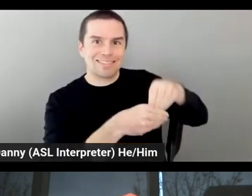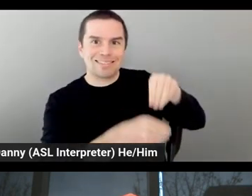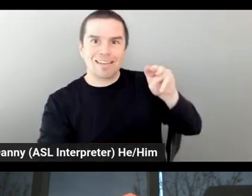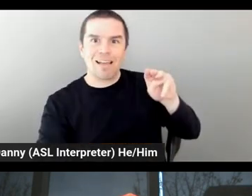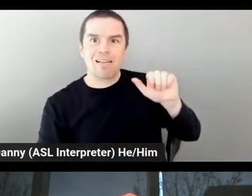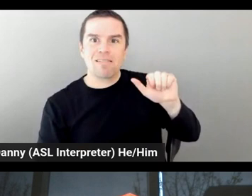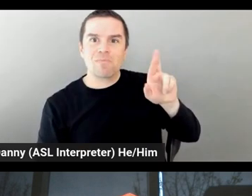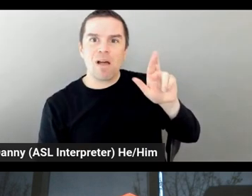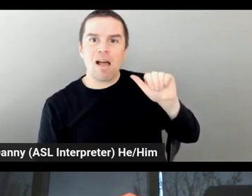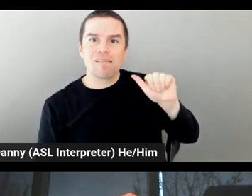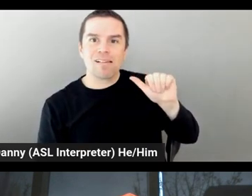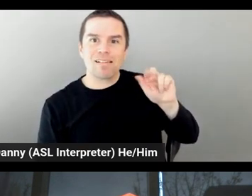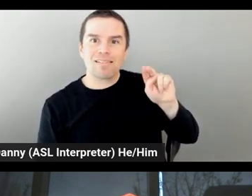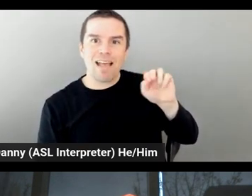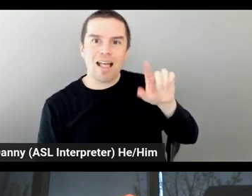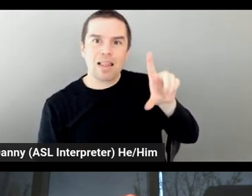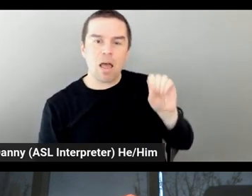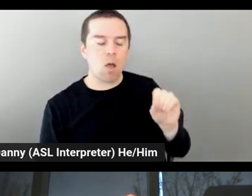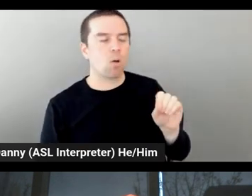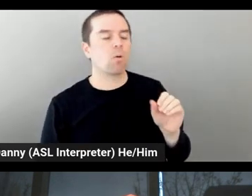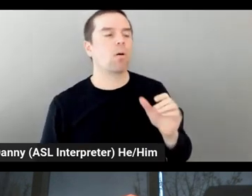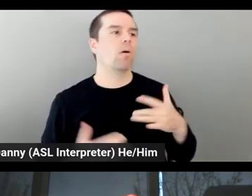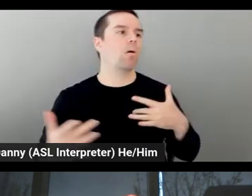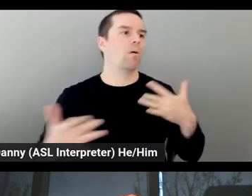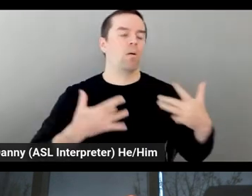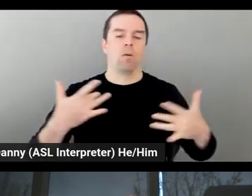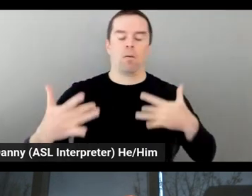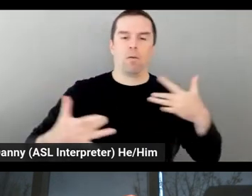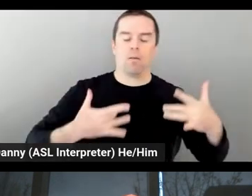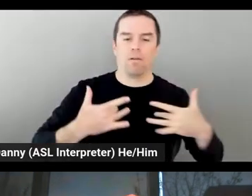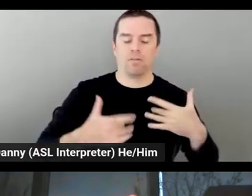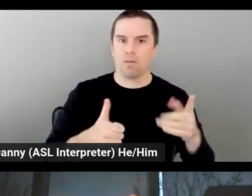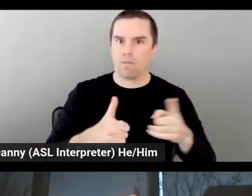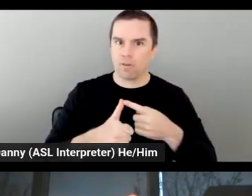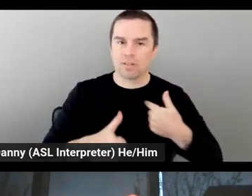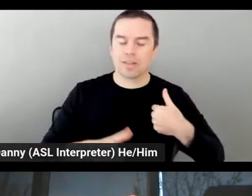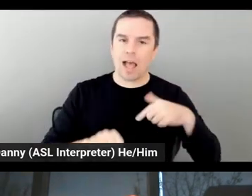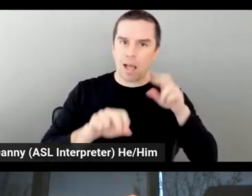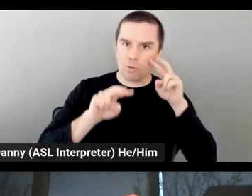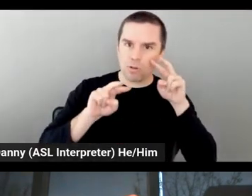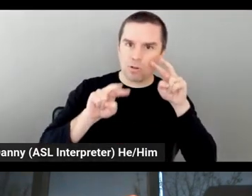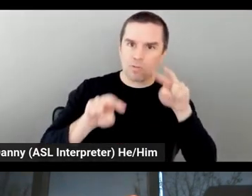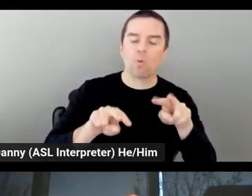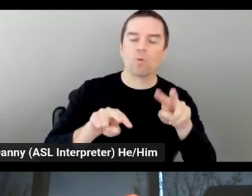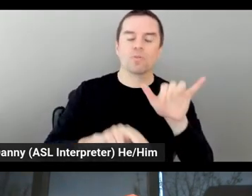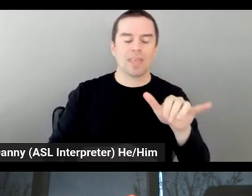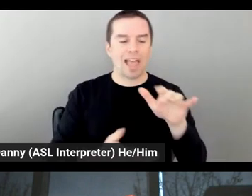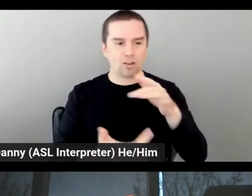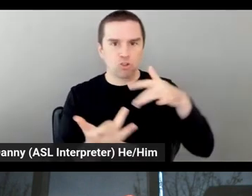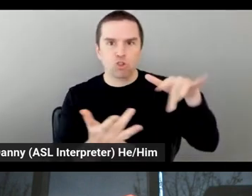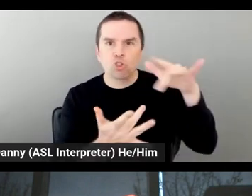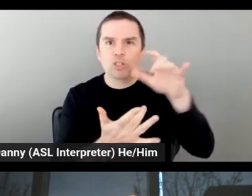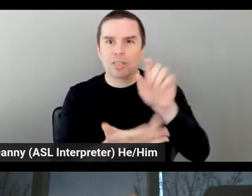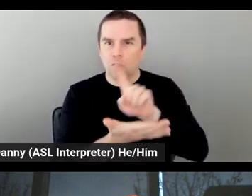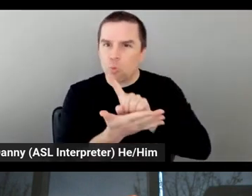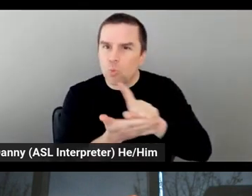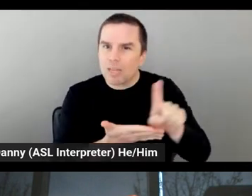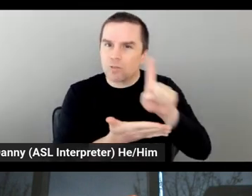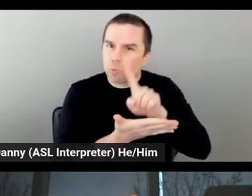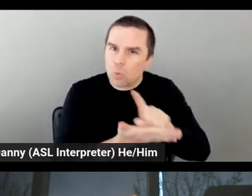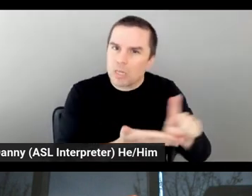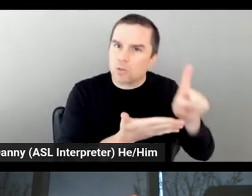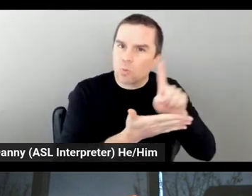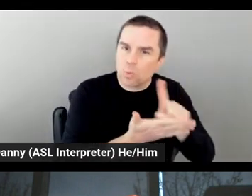first of all, I'm looking forward to this, you know, the journey, the week-to-week races and the build-up that happens and how, you know,